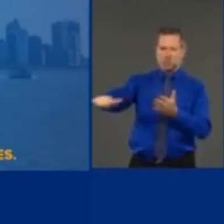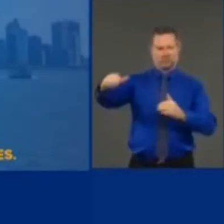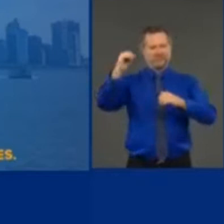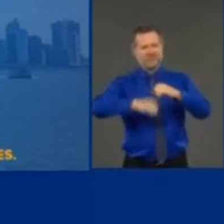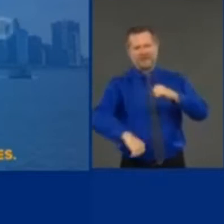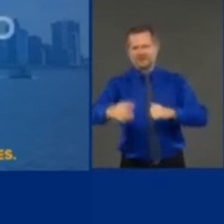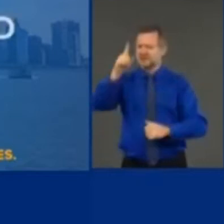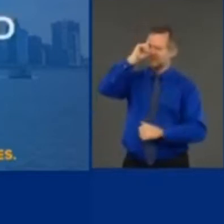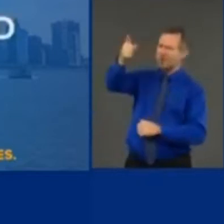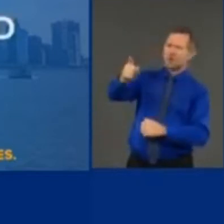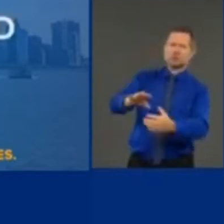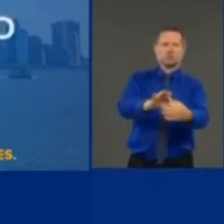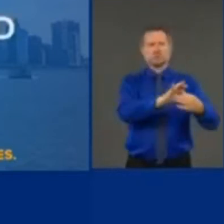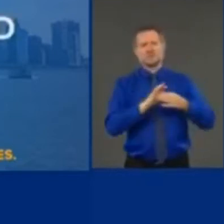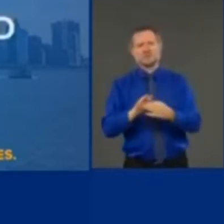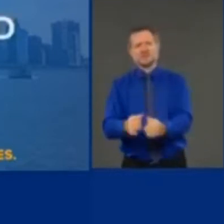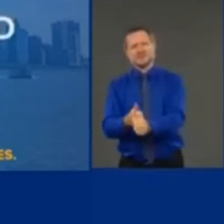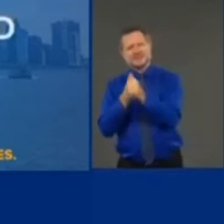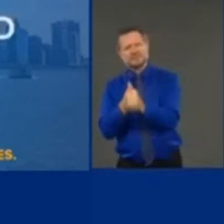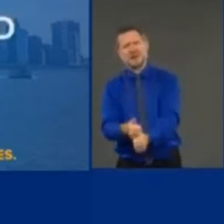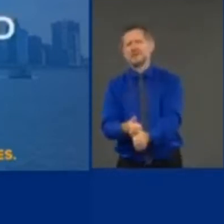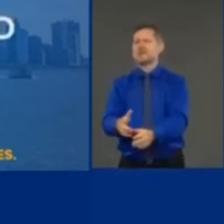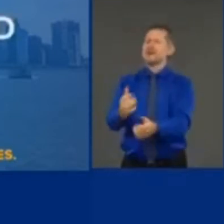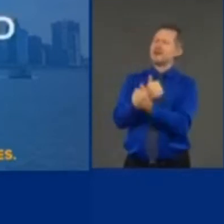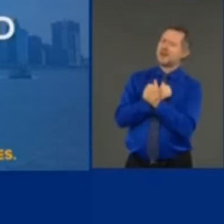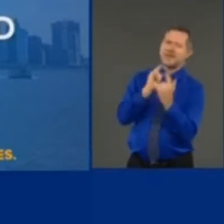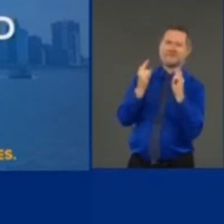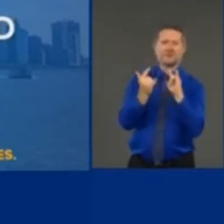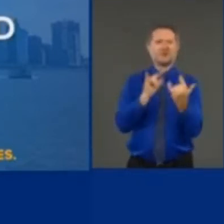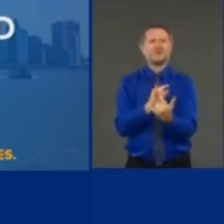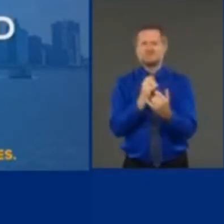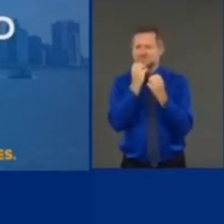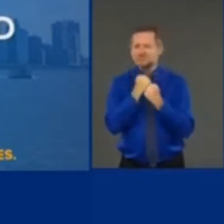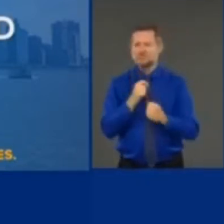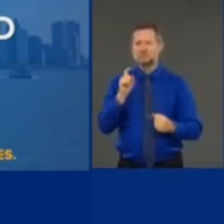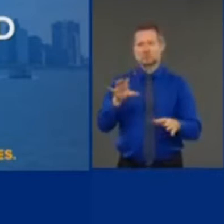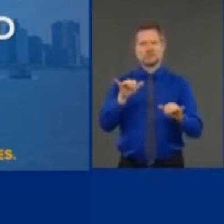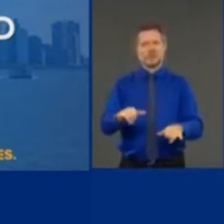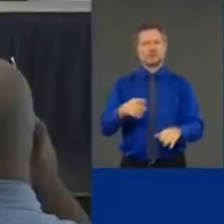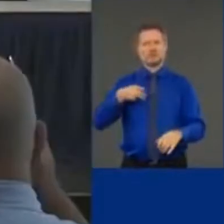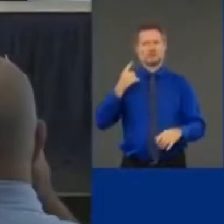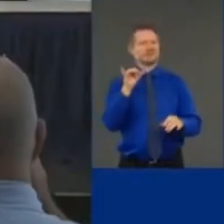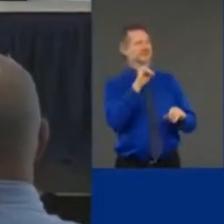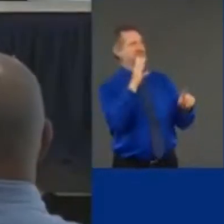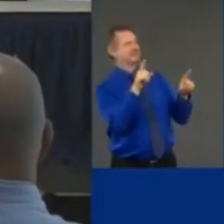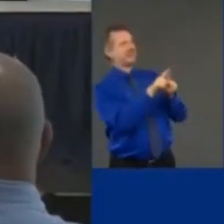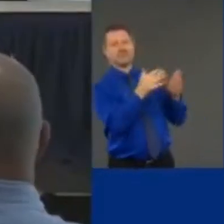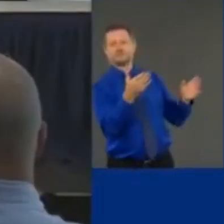smart and united and disciplined and loving they should try it in Washington's questions